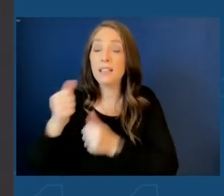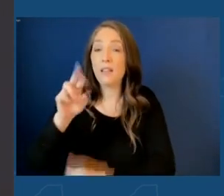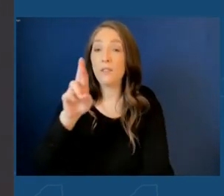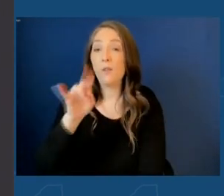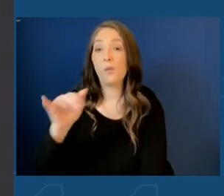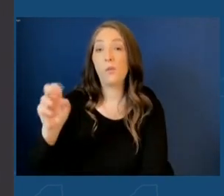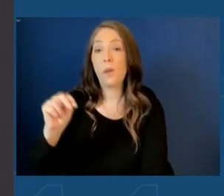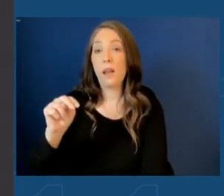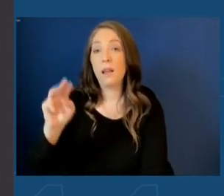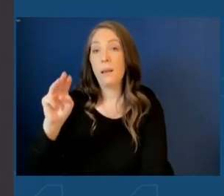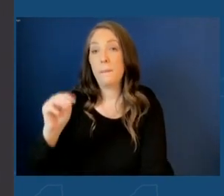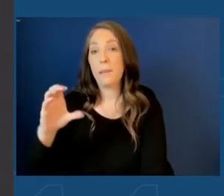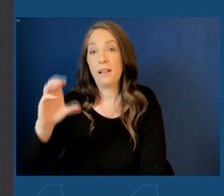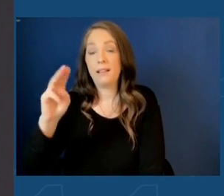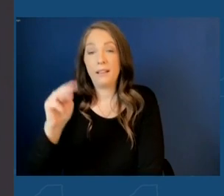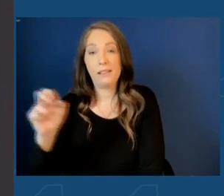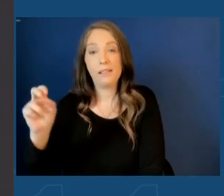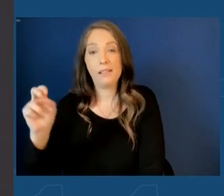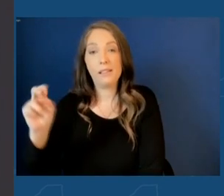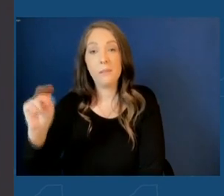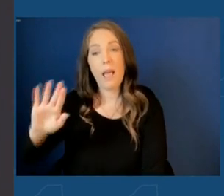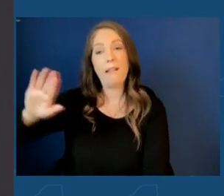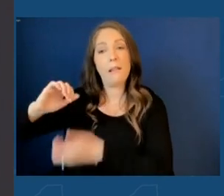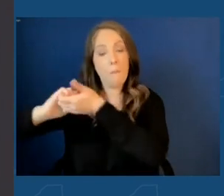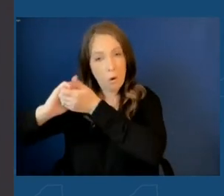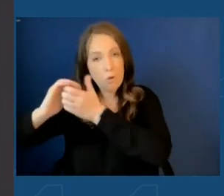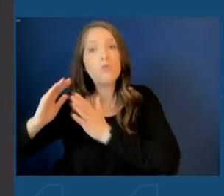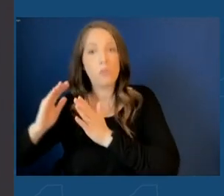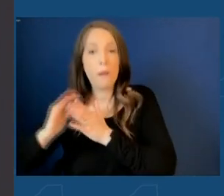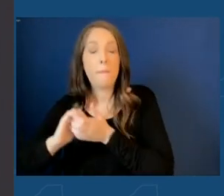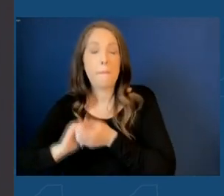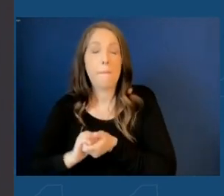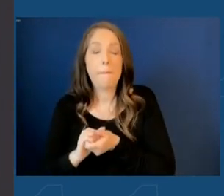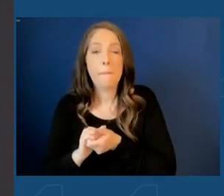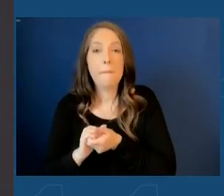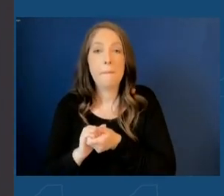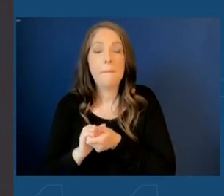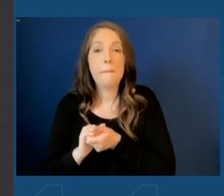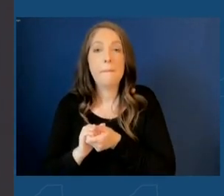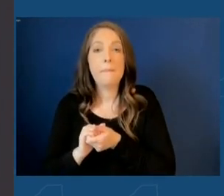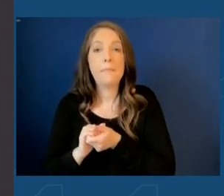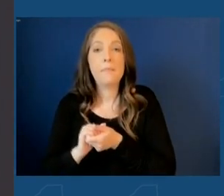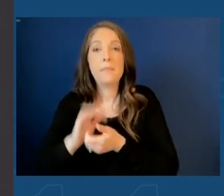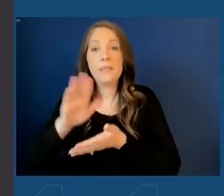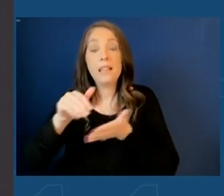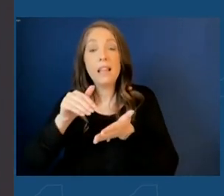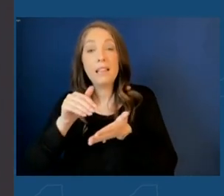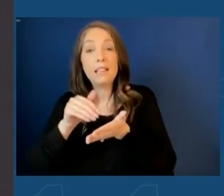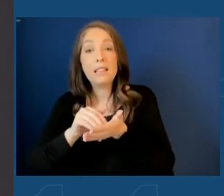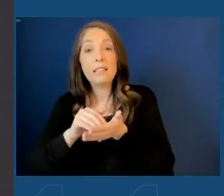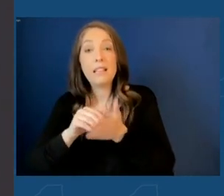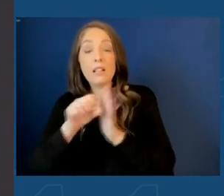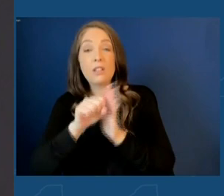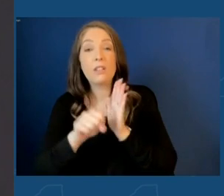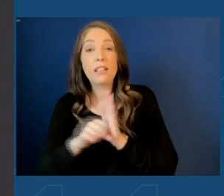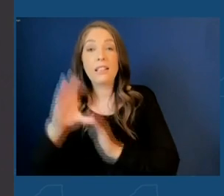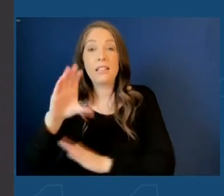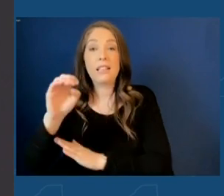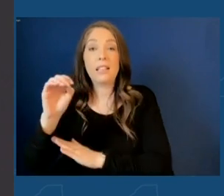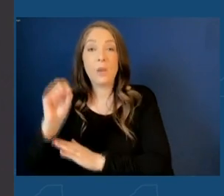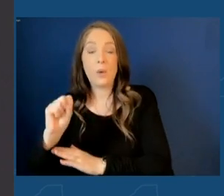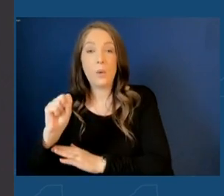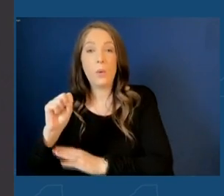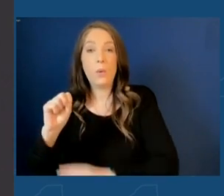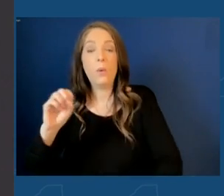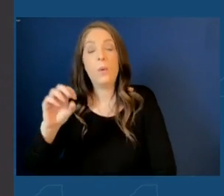for his partnership in hospitality, Center State CEO Rob Simpson and the entire